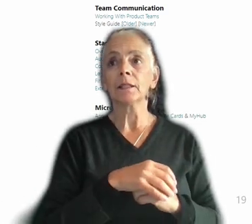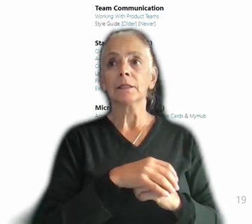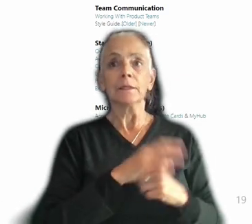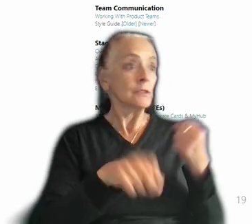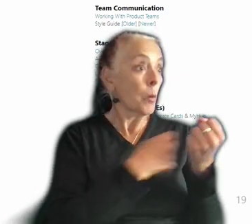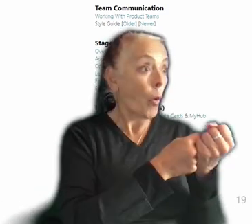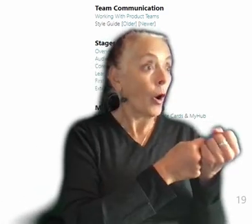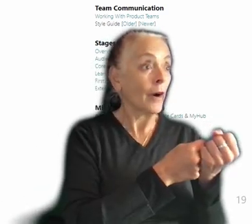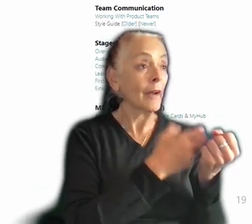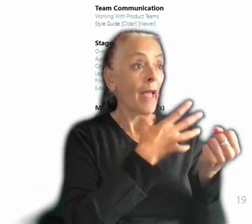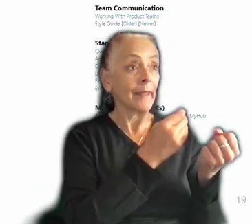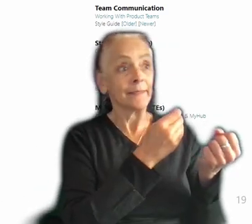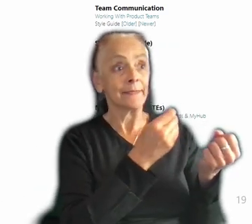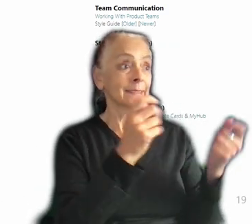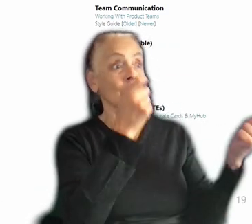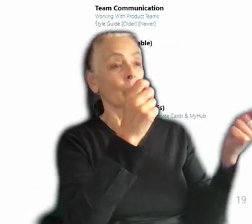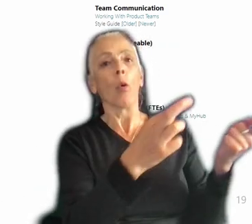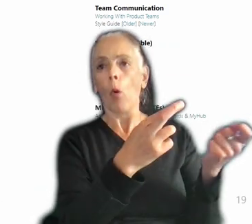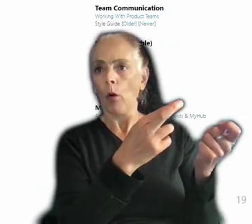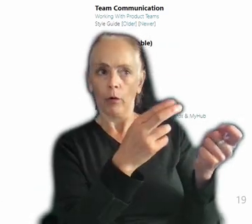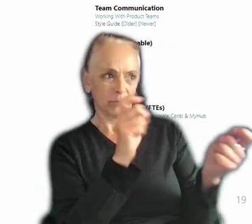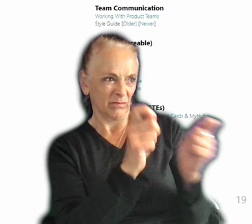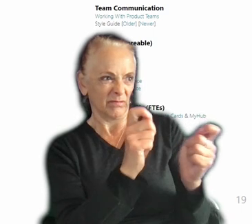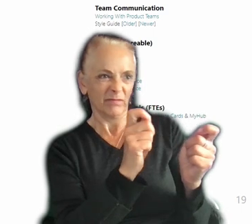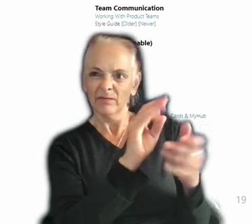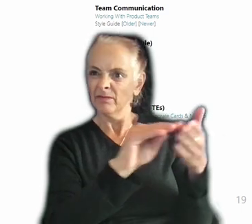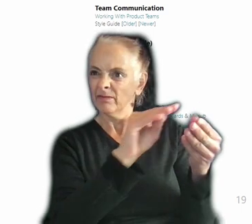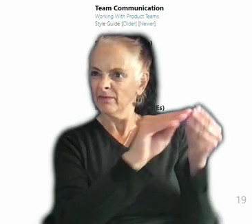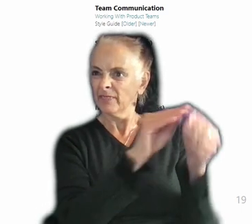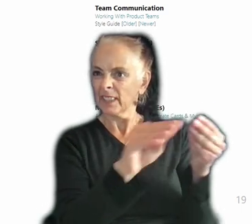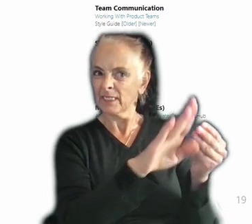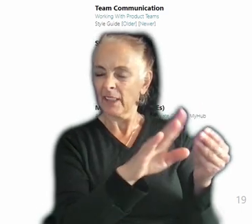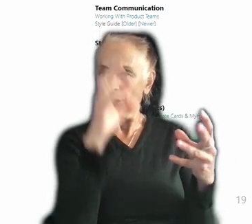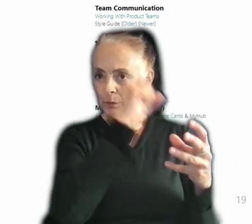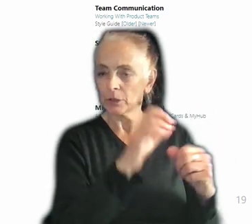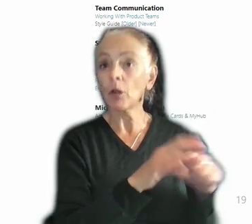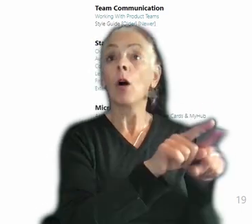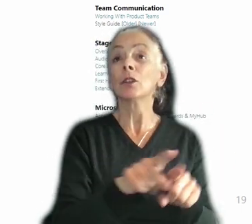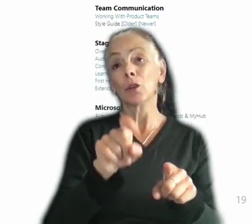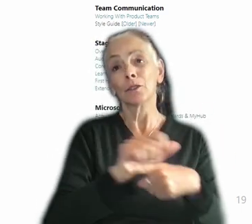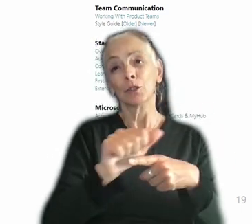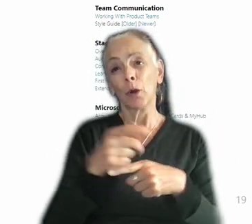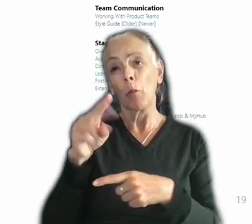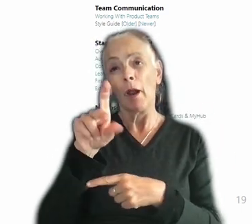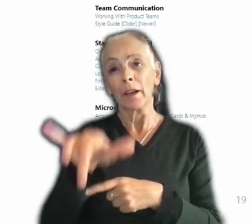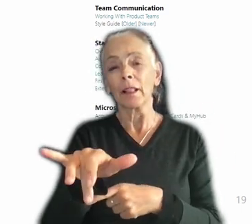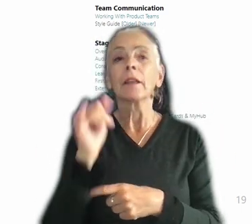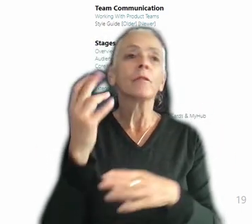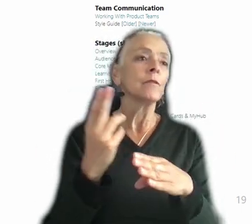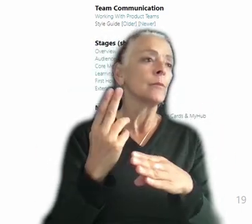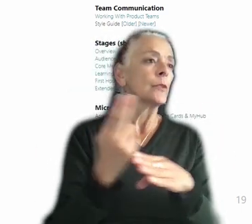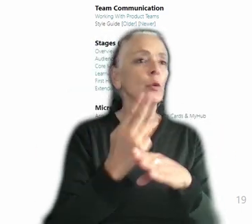corrected, right? The other thing we do is we tend to train very practically so that when people are doing their first usability or their first play test,